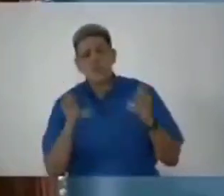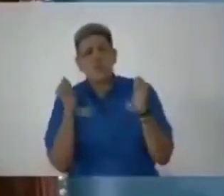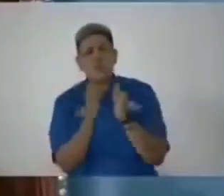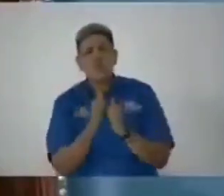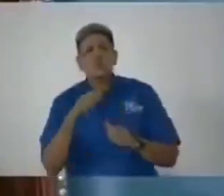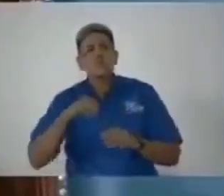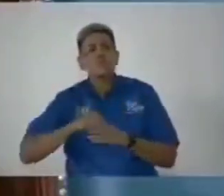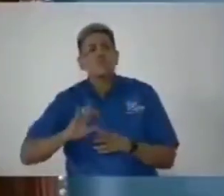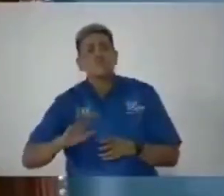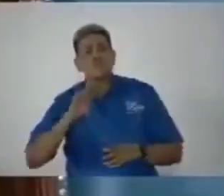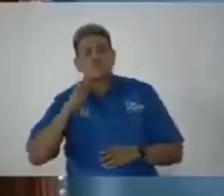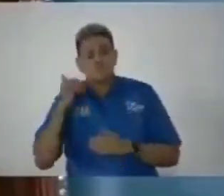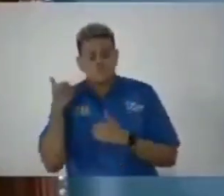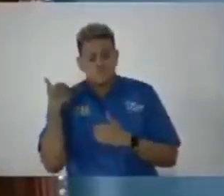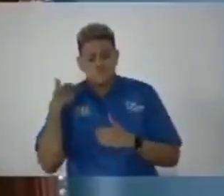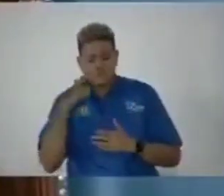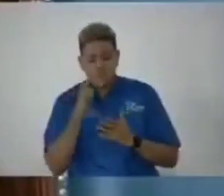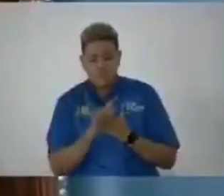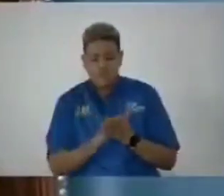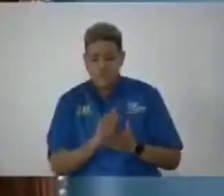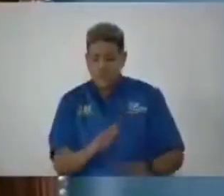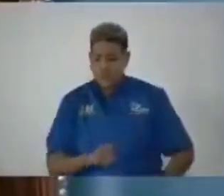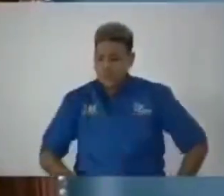the ambit of the law.